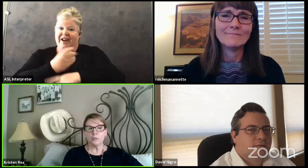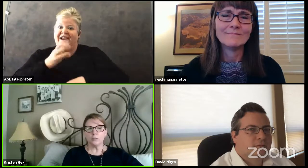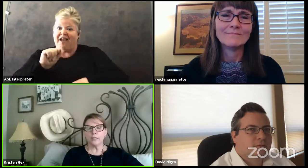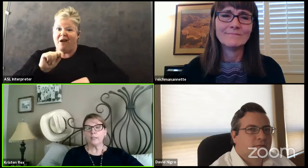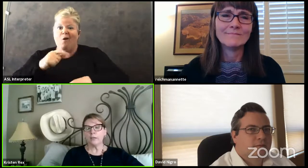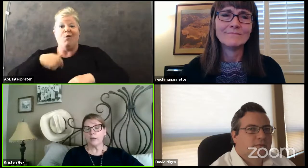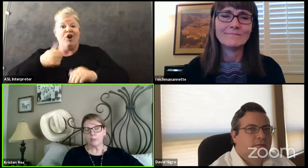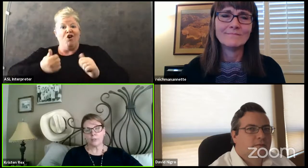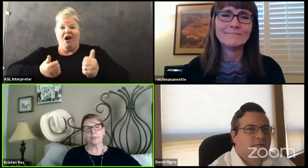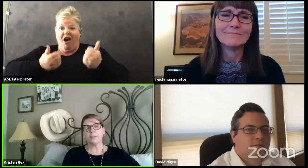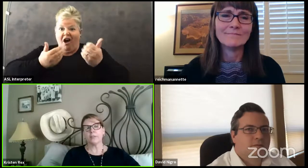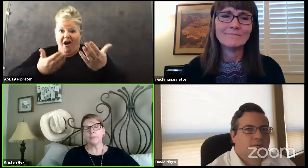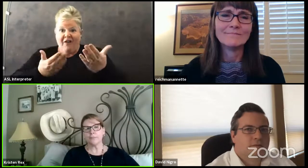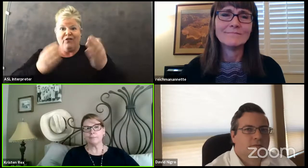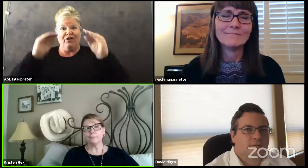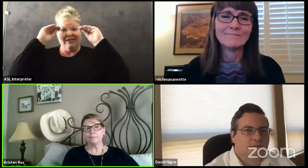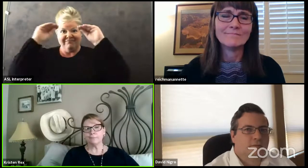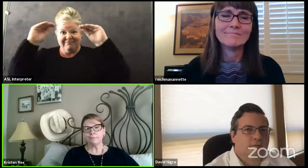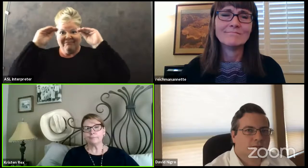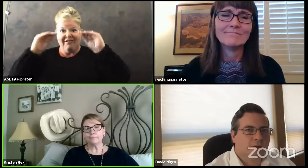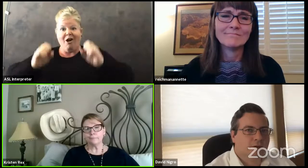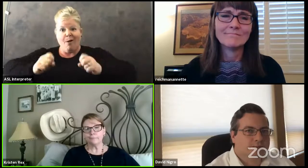learning opportunities.